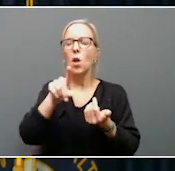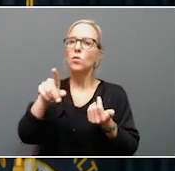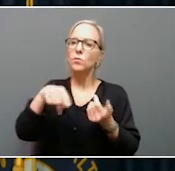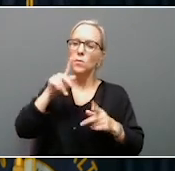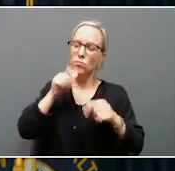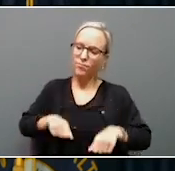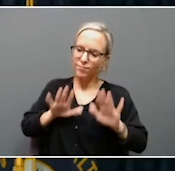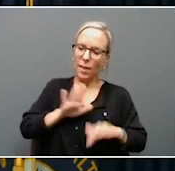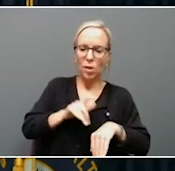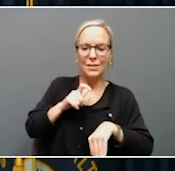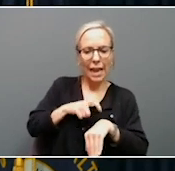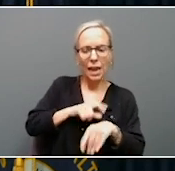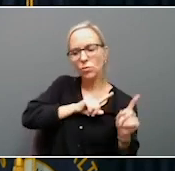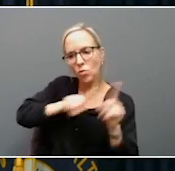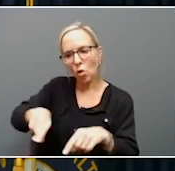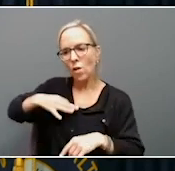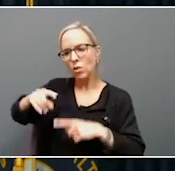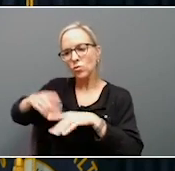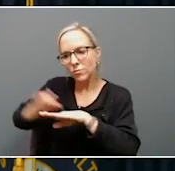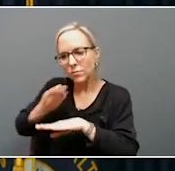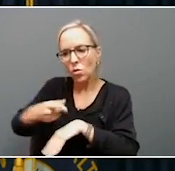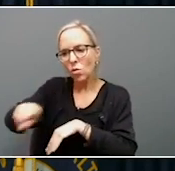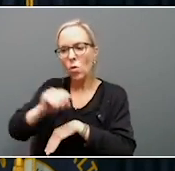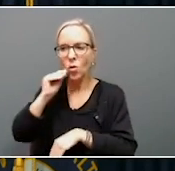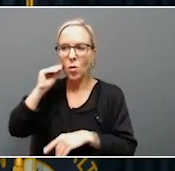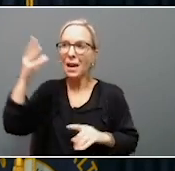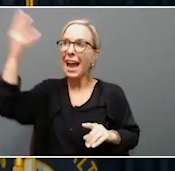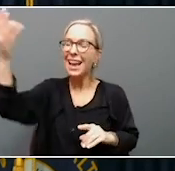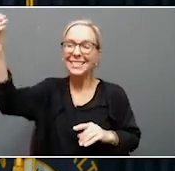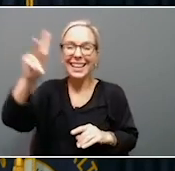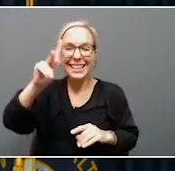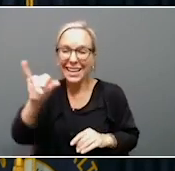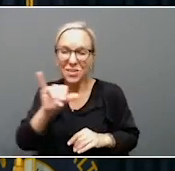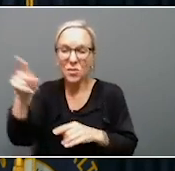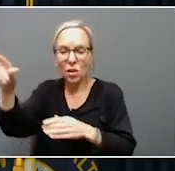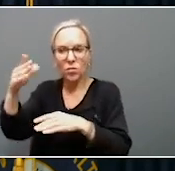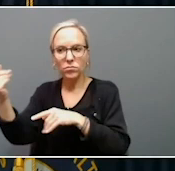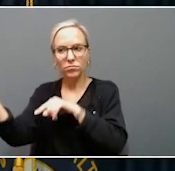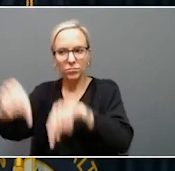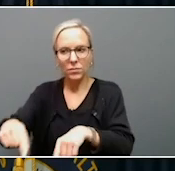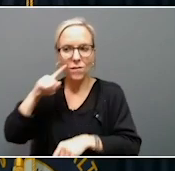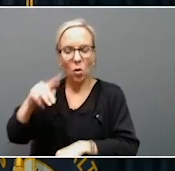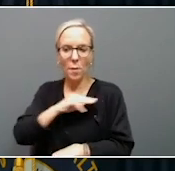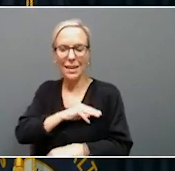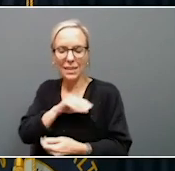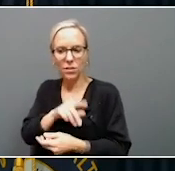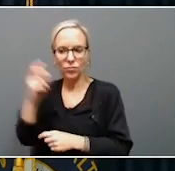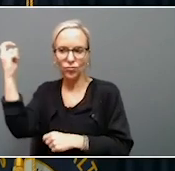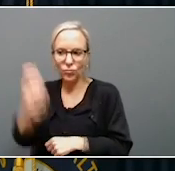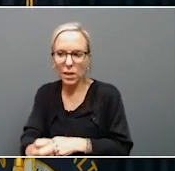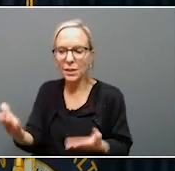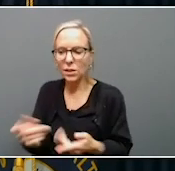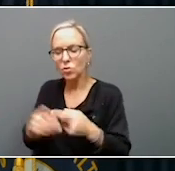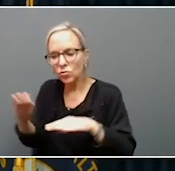These are Kentuckians and people from outside of Kentucky coming in on mission trips and others, rebuilding the area. These homes are all in